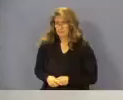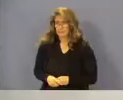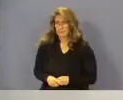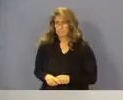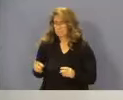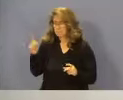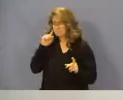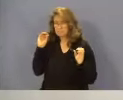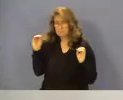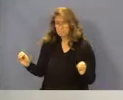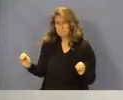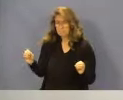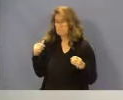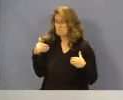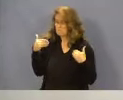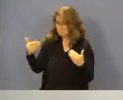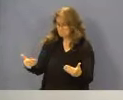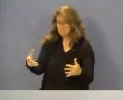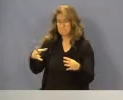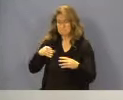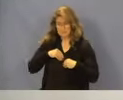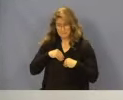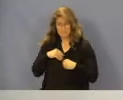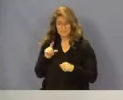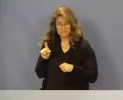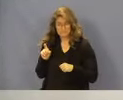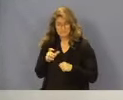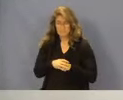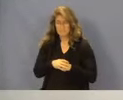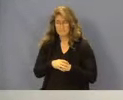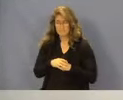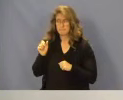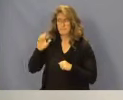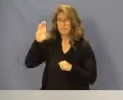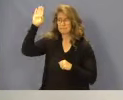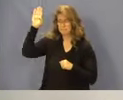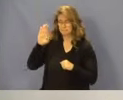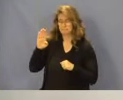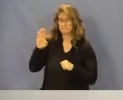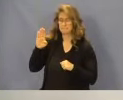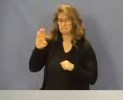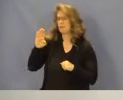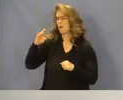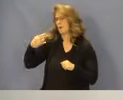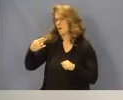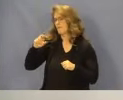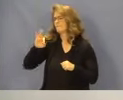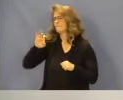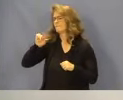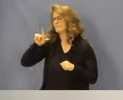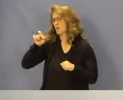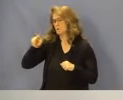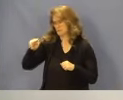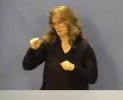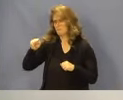Hearing none, is there a motion for approval for final adoption? Folsom, motion for approval, Mr. Chairman. Roger Folsom made the motion